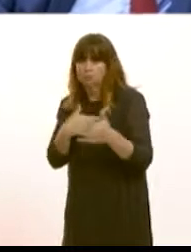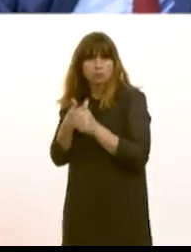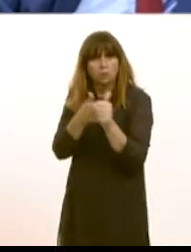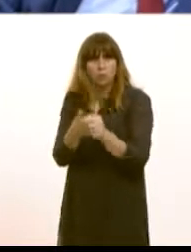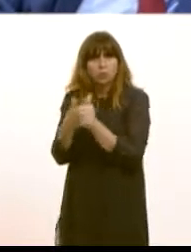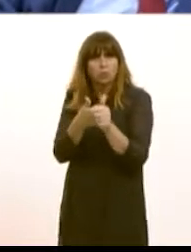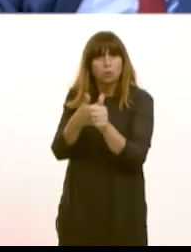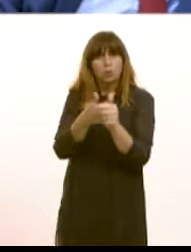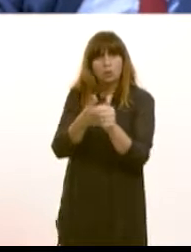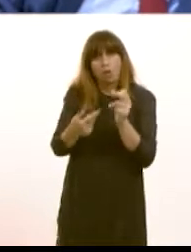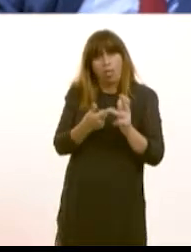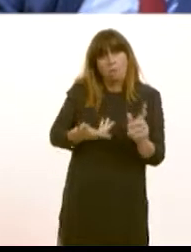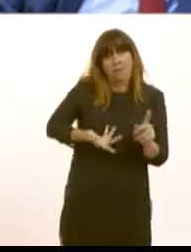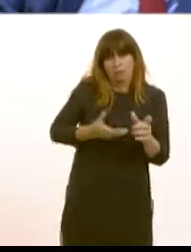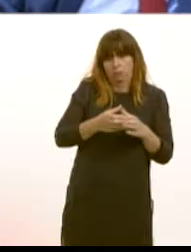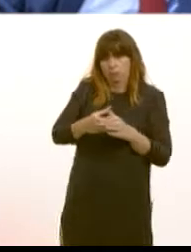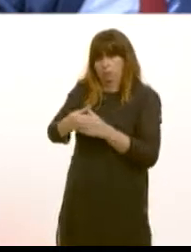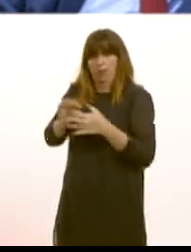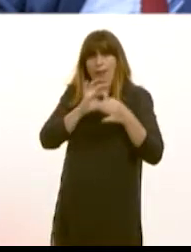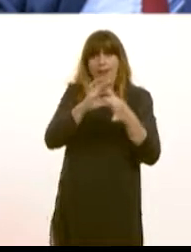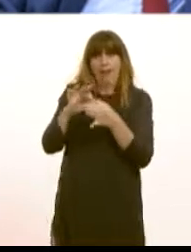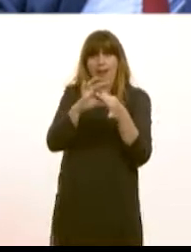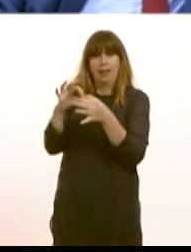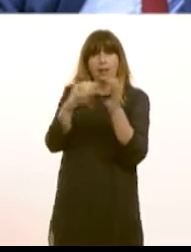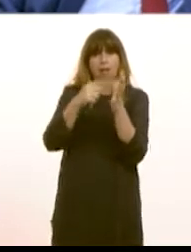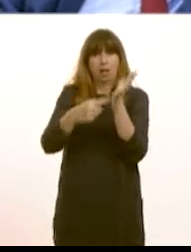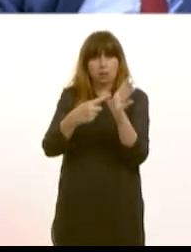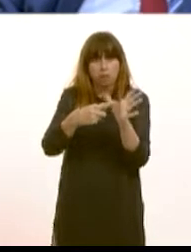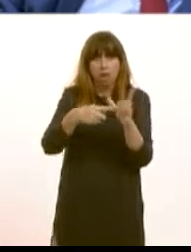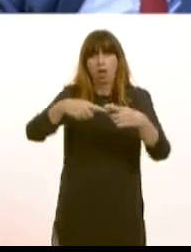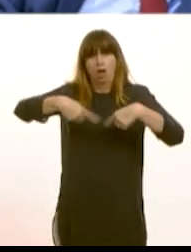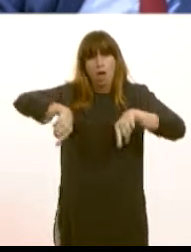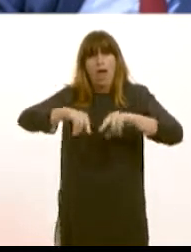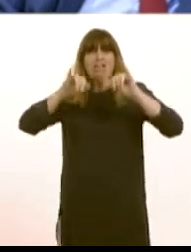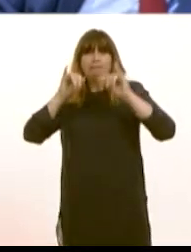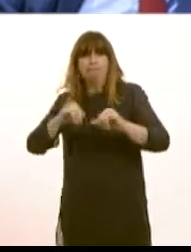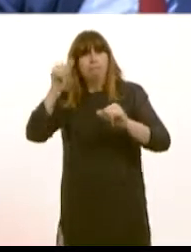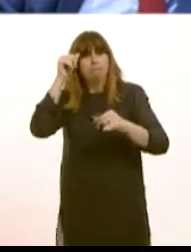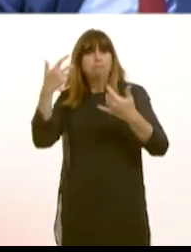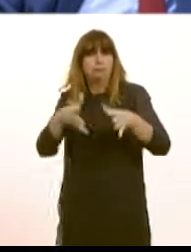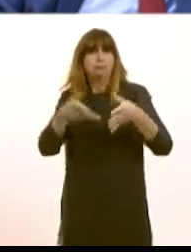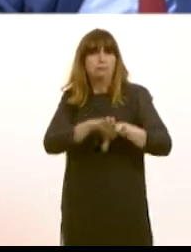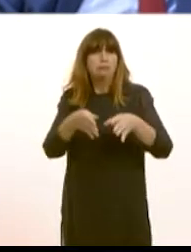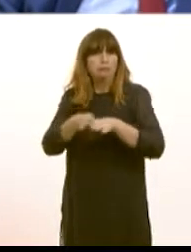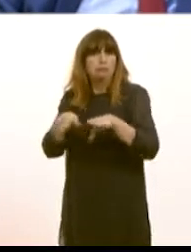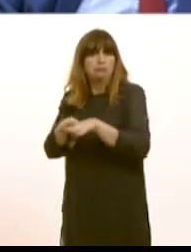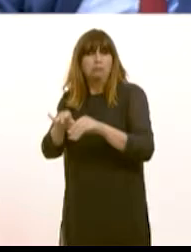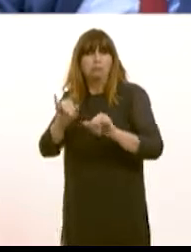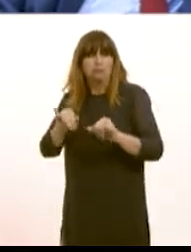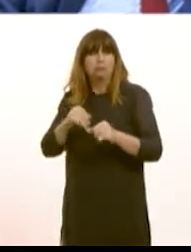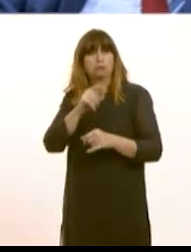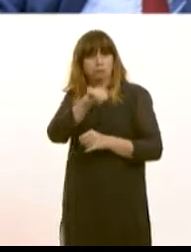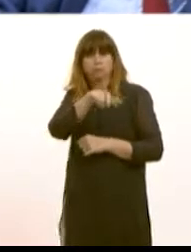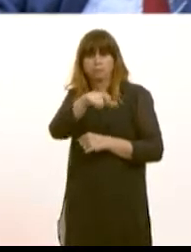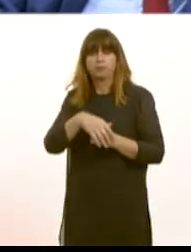businesses that had their issues with Tata, which unfortunately led to the consequences that the member has